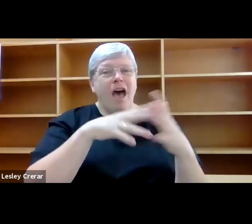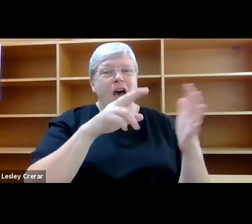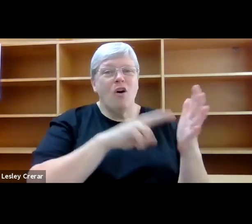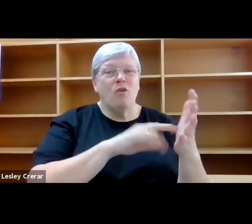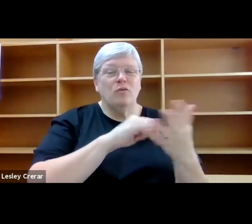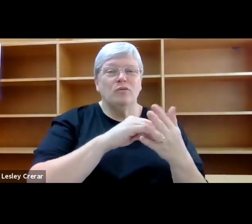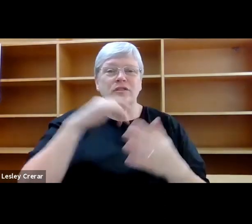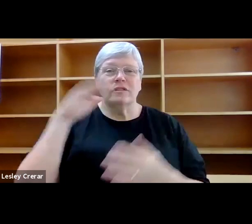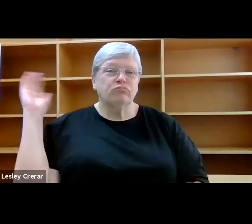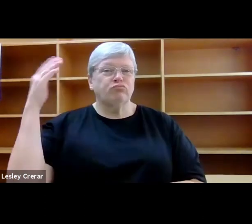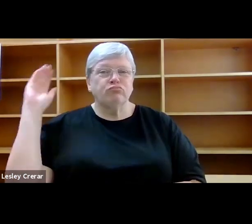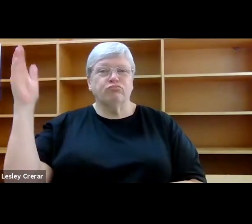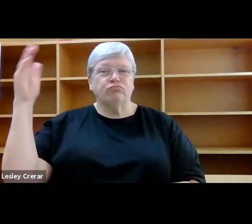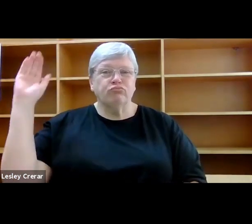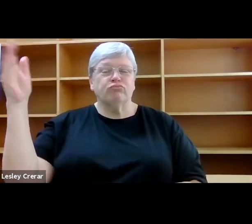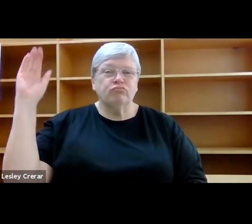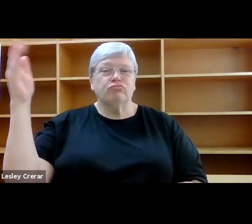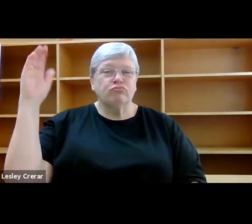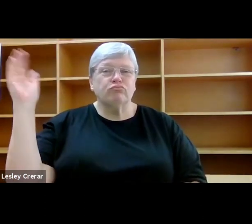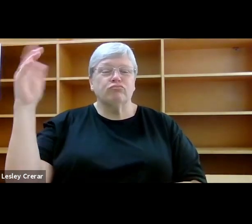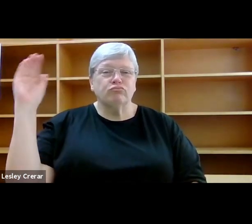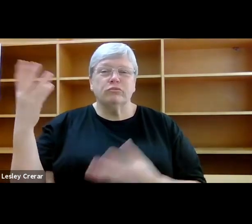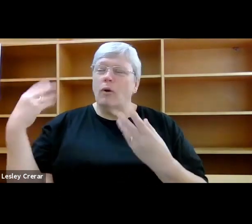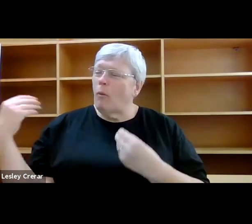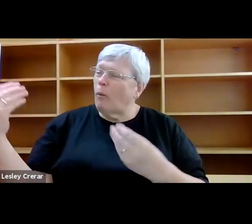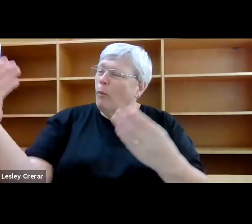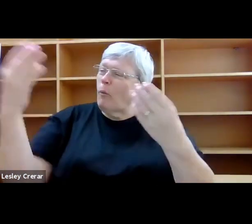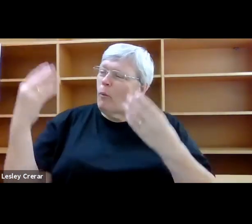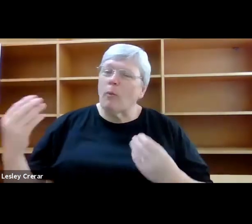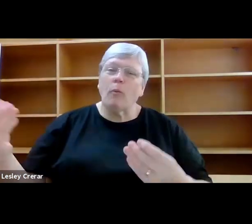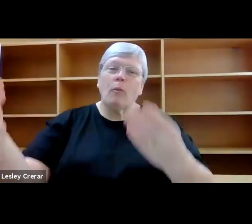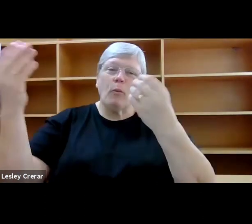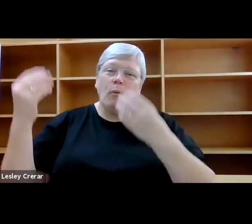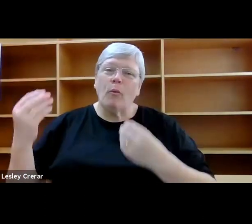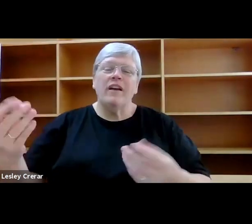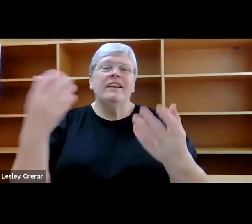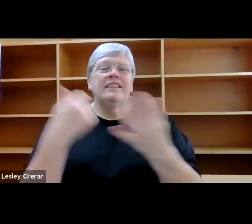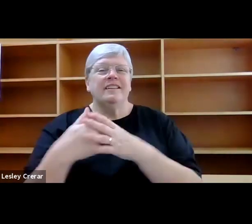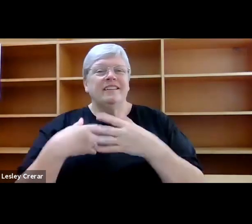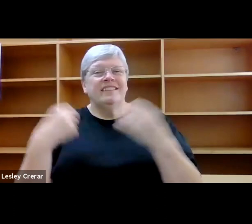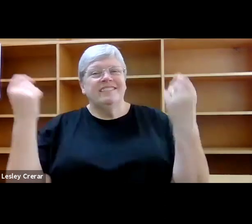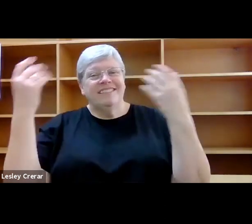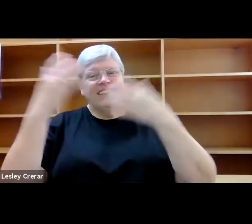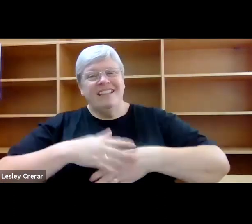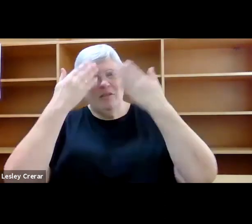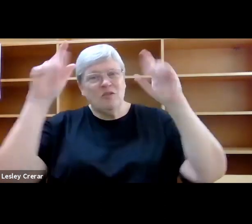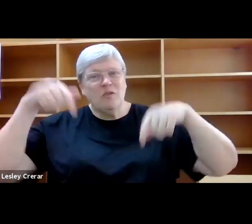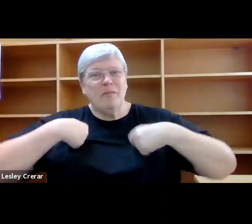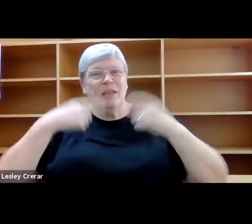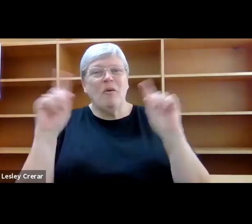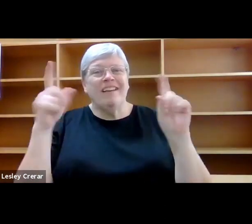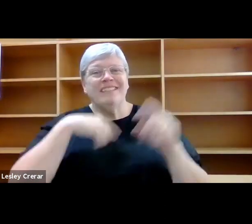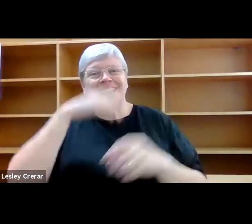the window, all soft undulation and a particular deep green that signals summer's height.